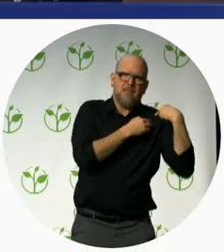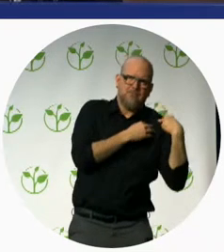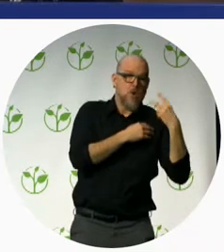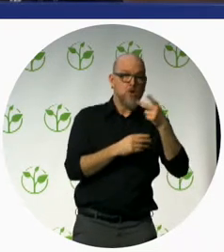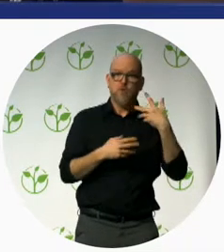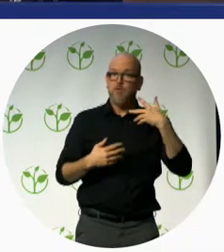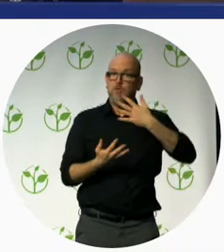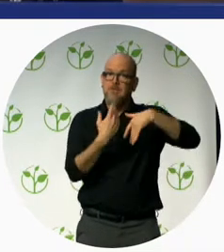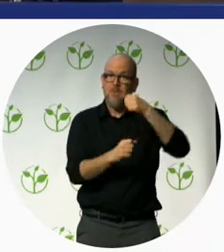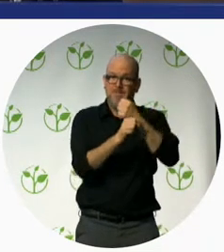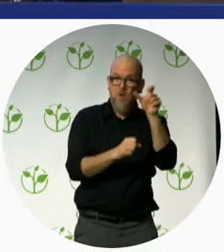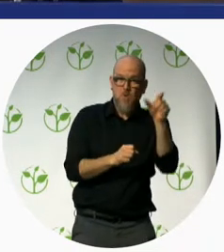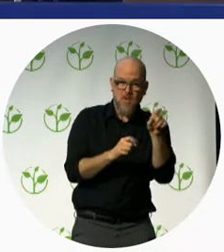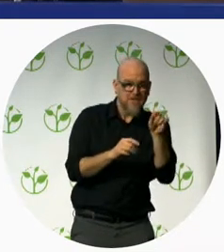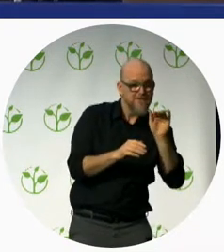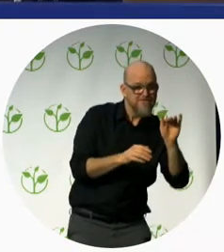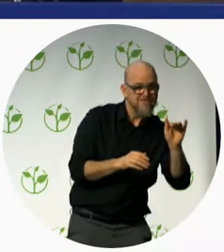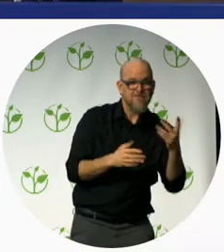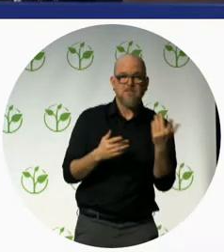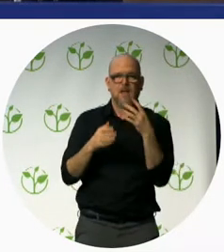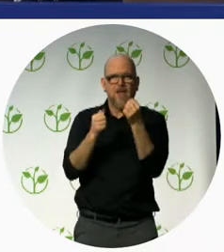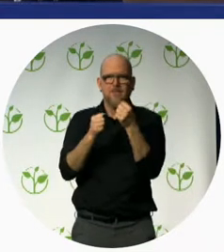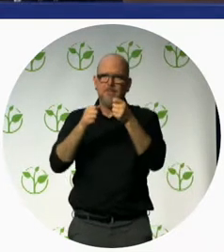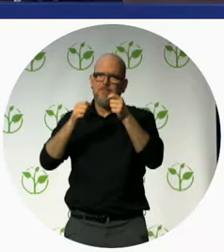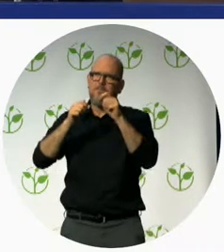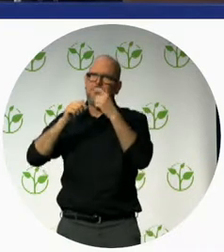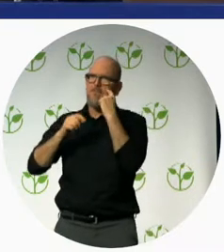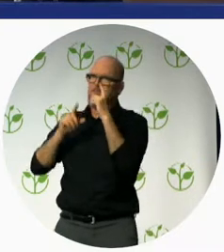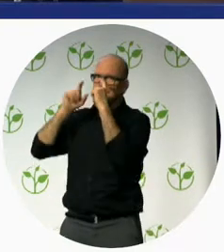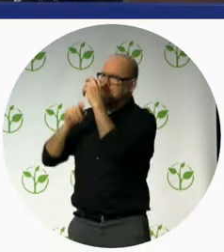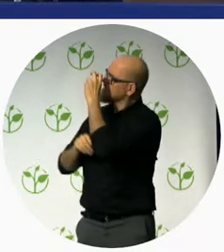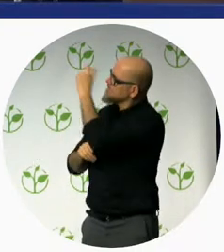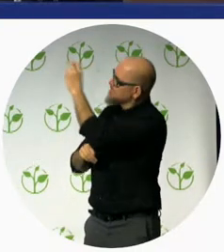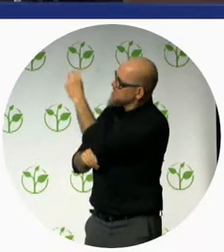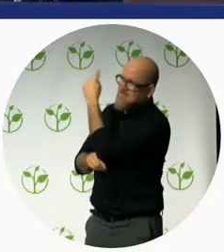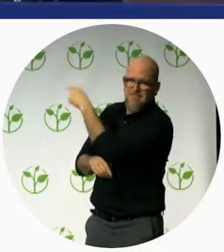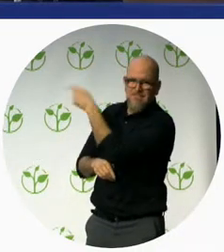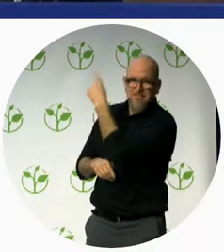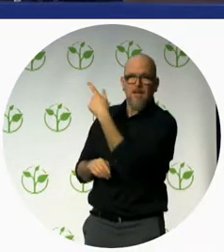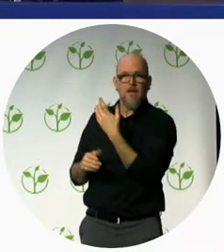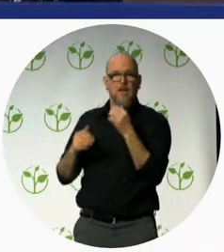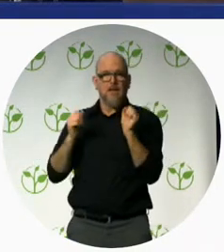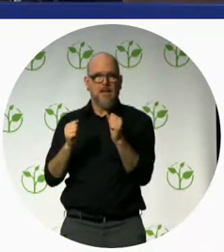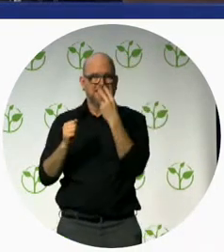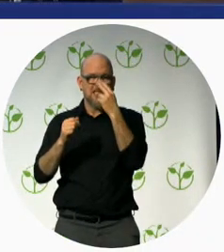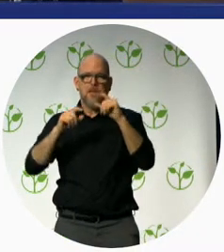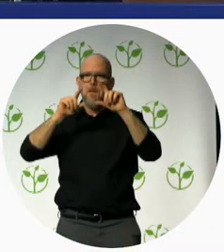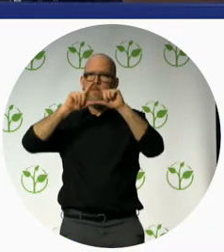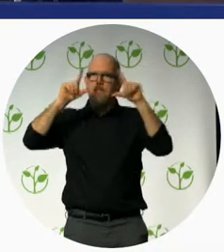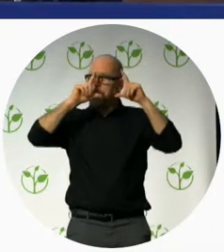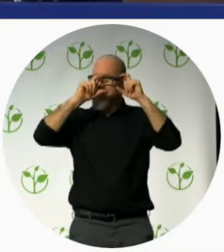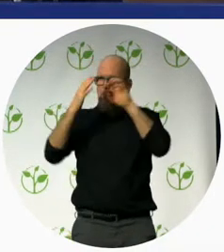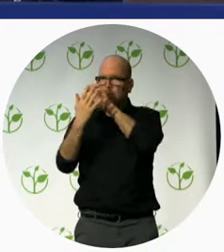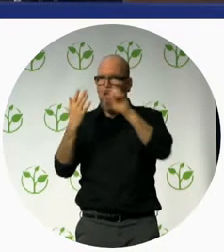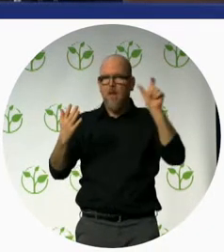with a lot of pictures and flipcharts so that disability in children can be identified by local